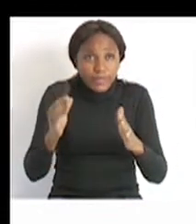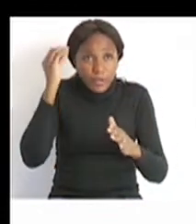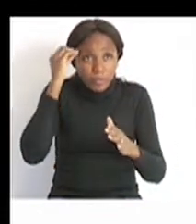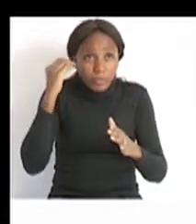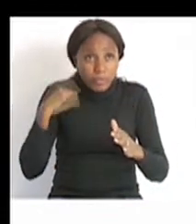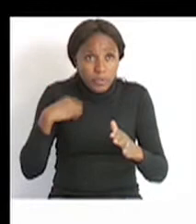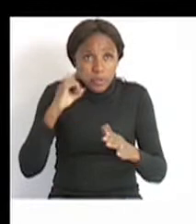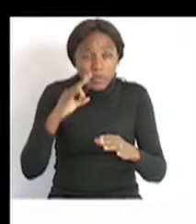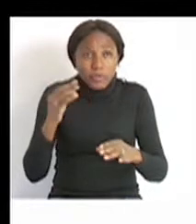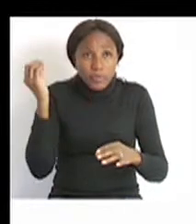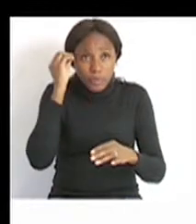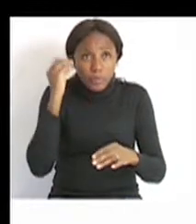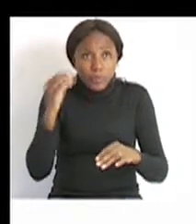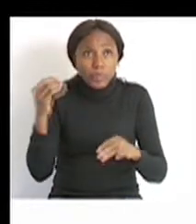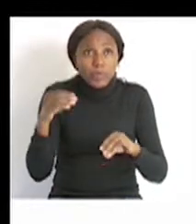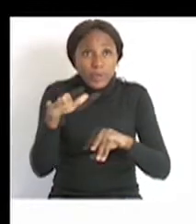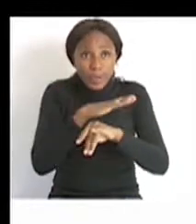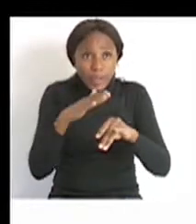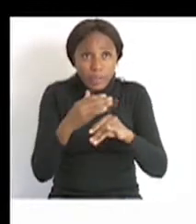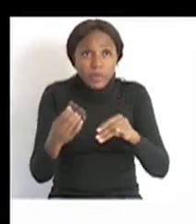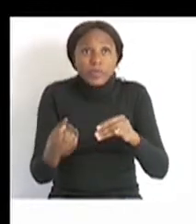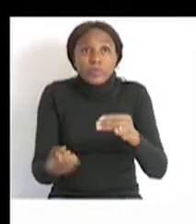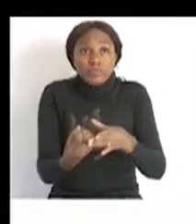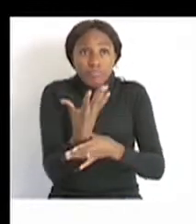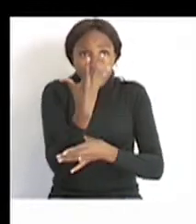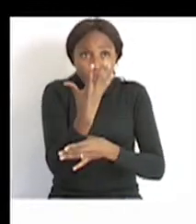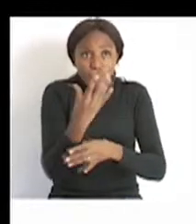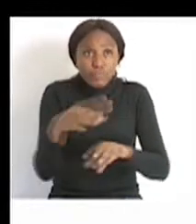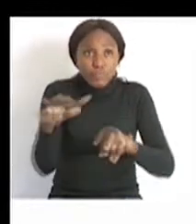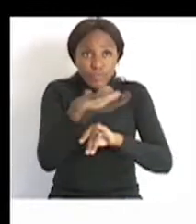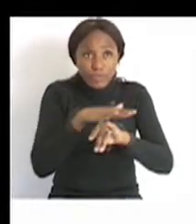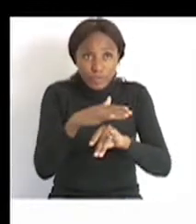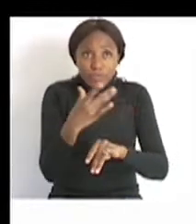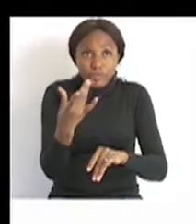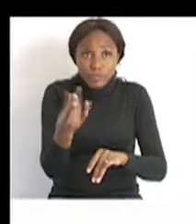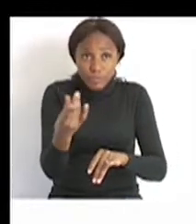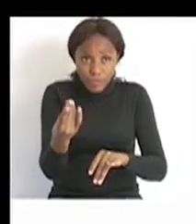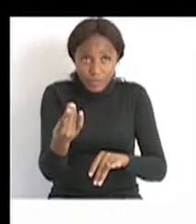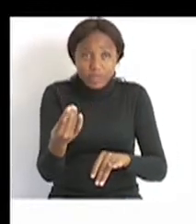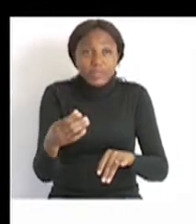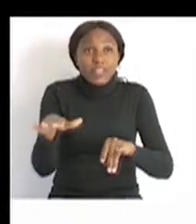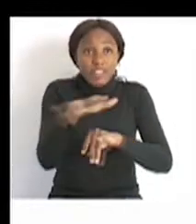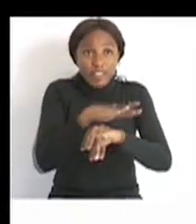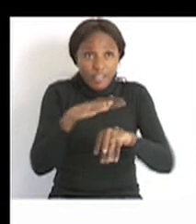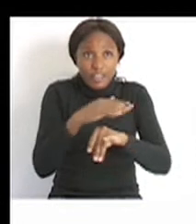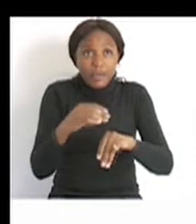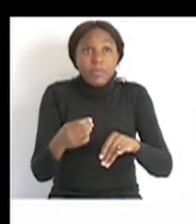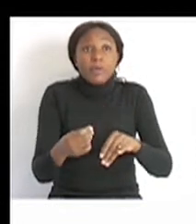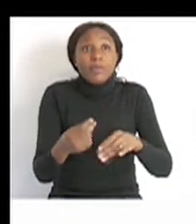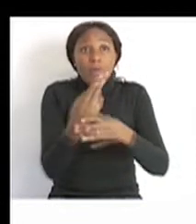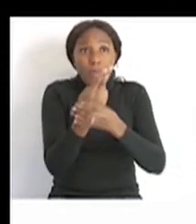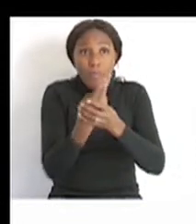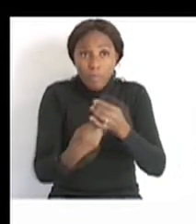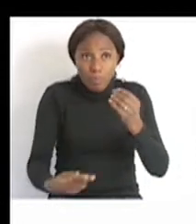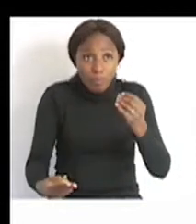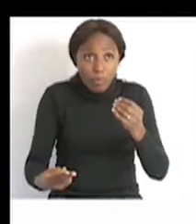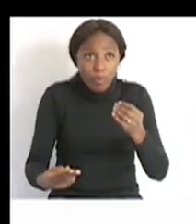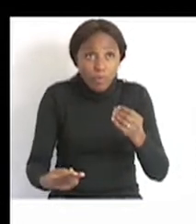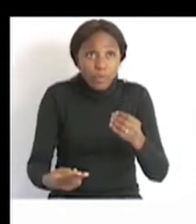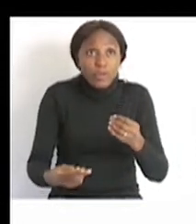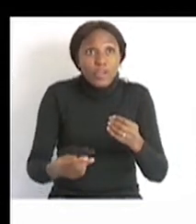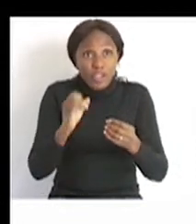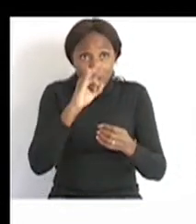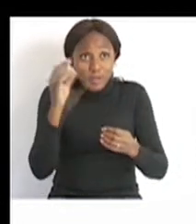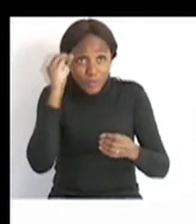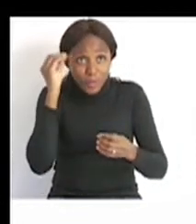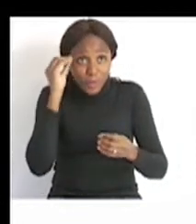herbivores, carnivores and omnivores. Okay, but if there is somebody in the house right now with you, quickly tell that person